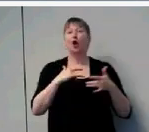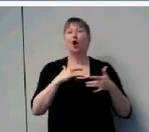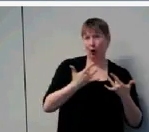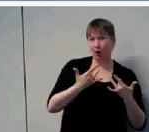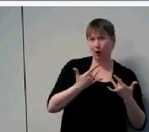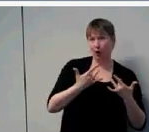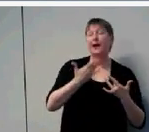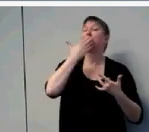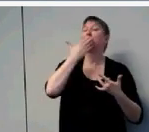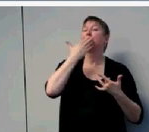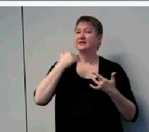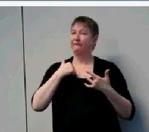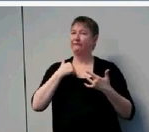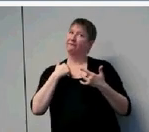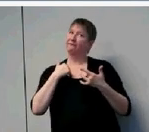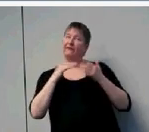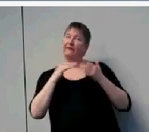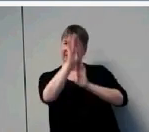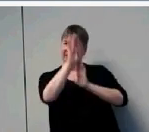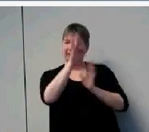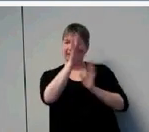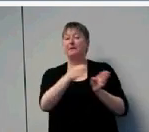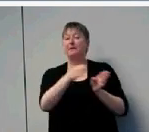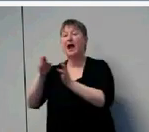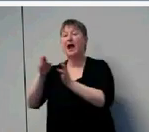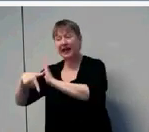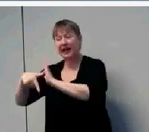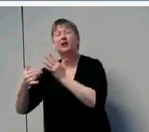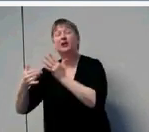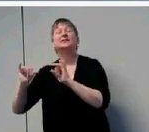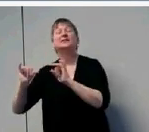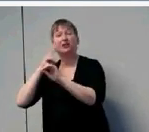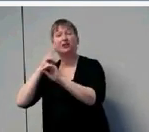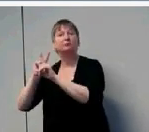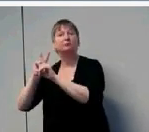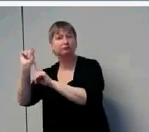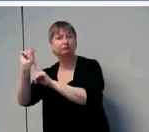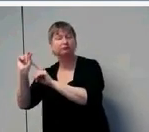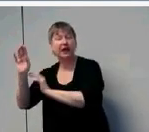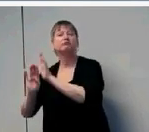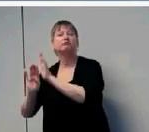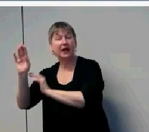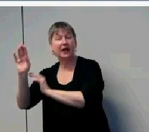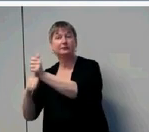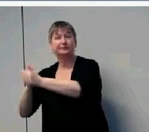best outcomes. Later fit shows some promising growth once they're aided and use their aids longer.